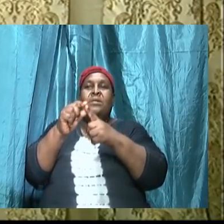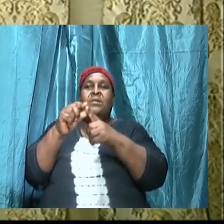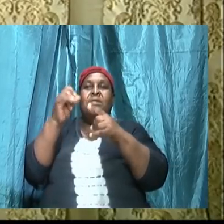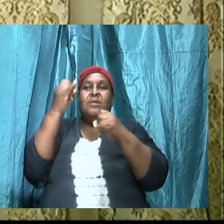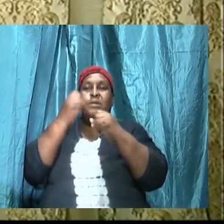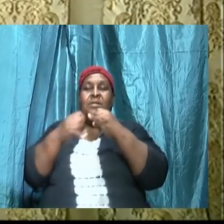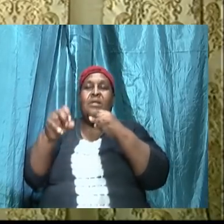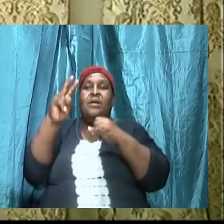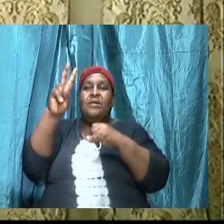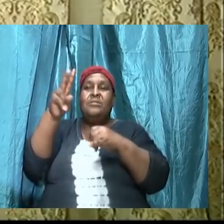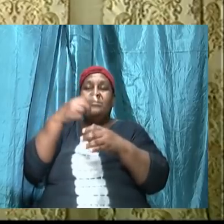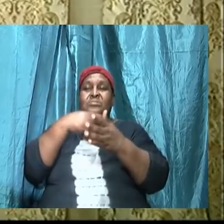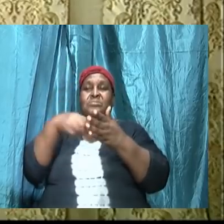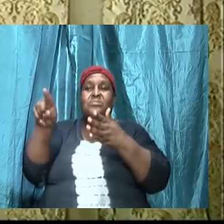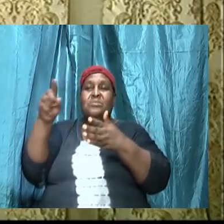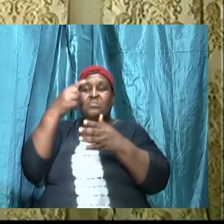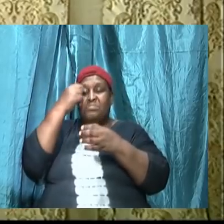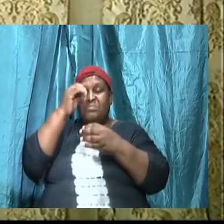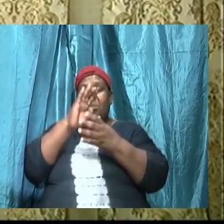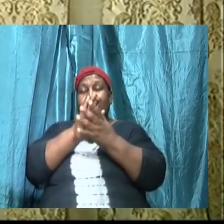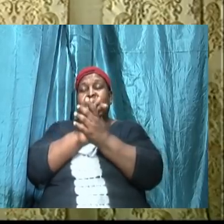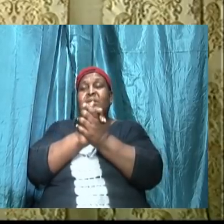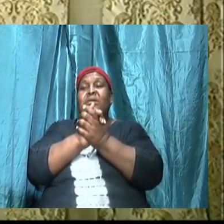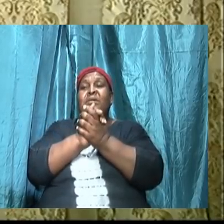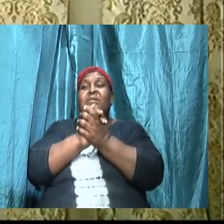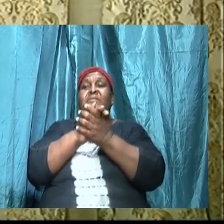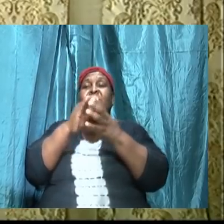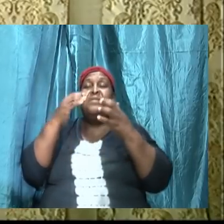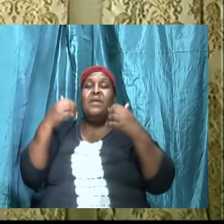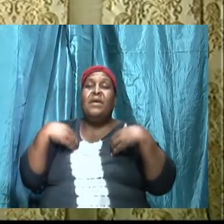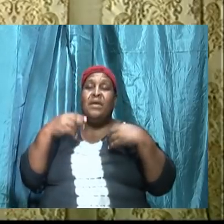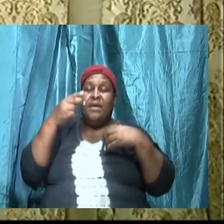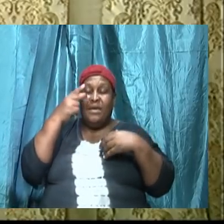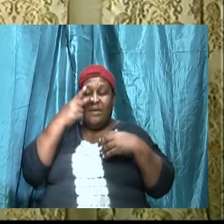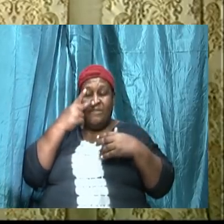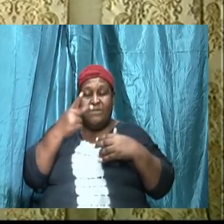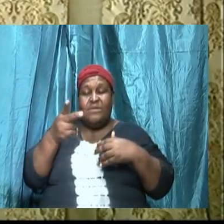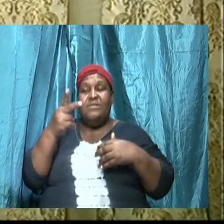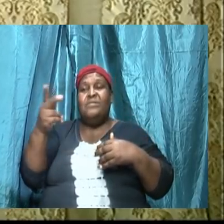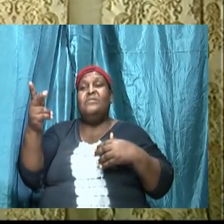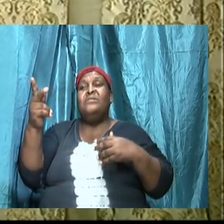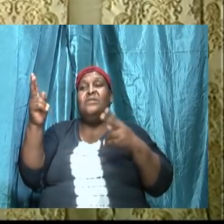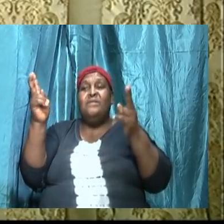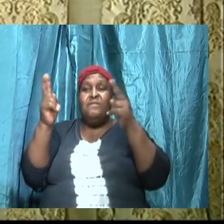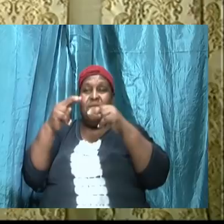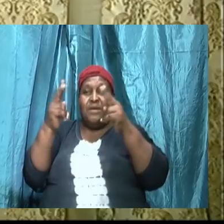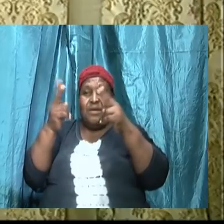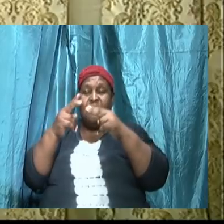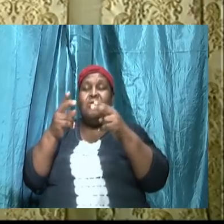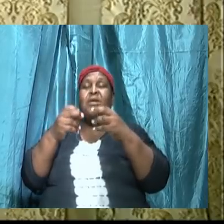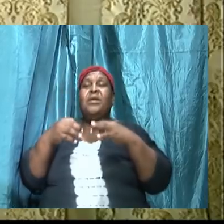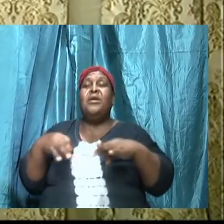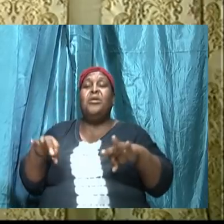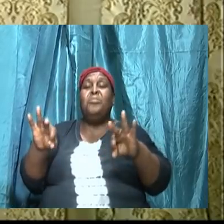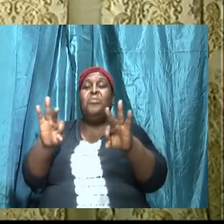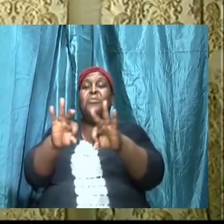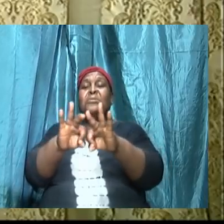weeks I believe have looked at the very important